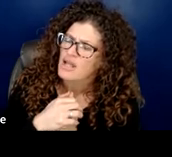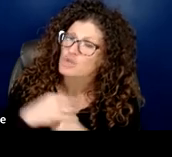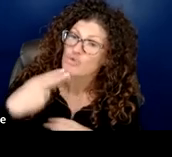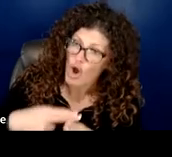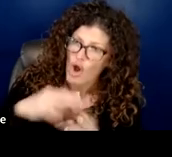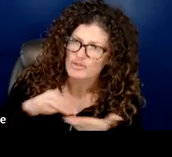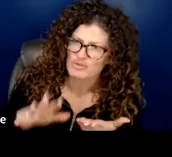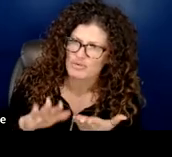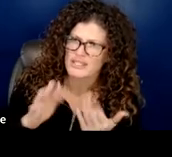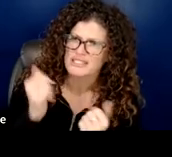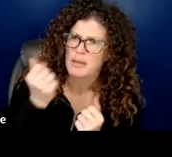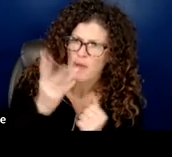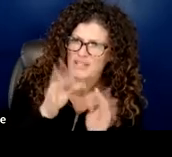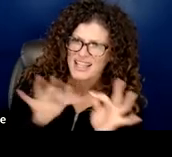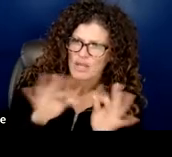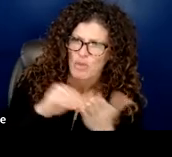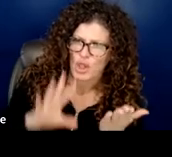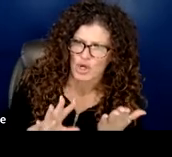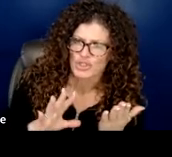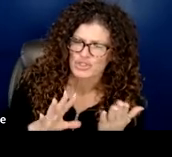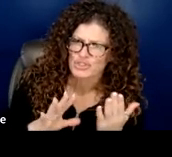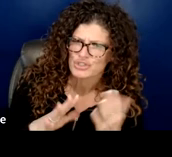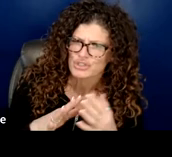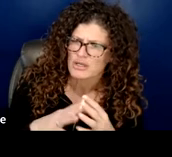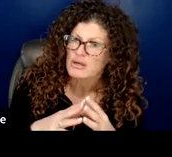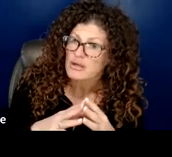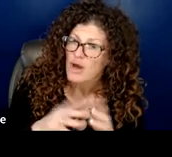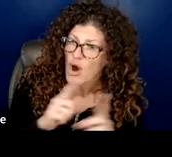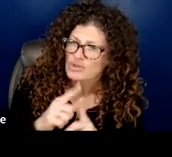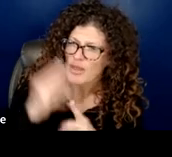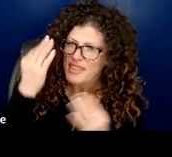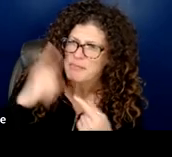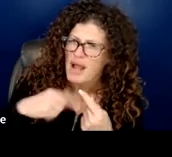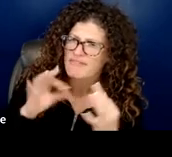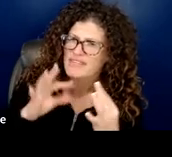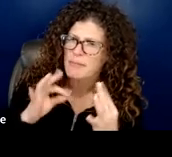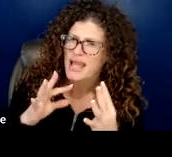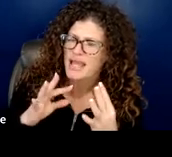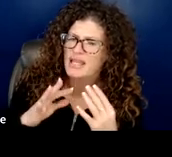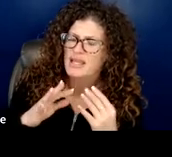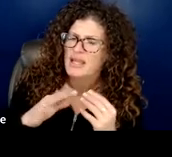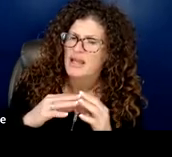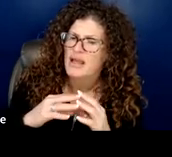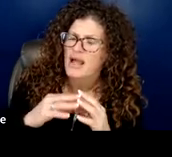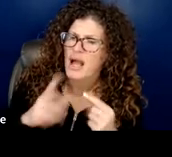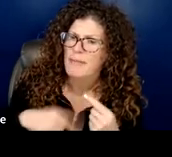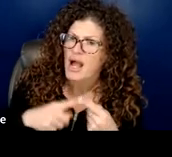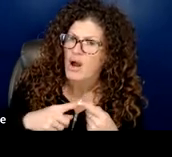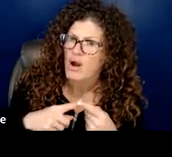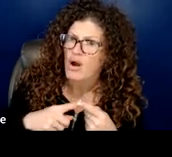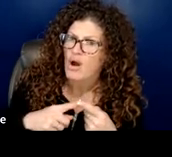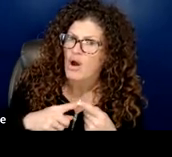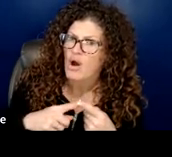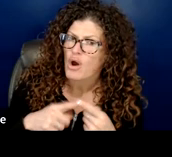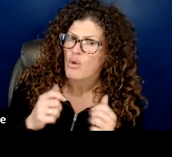is moving forward but i because i was also thinking about some of the feedback of like utilizing the with the look at